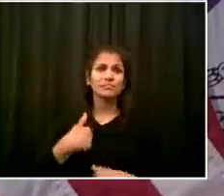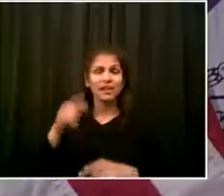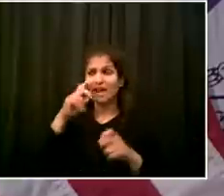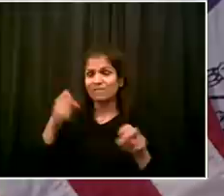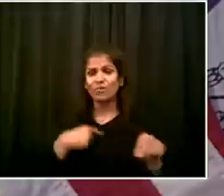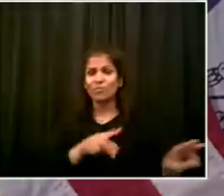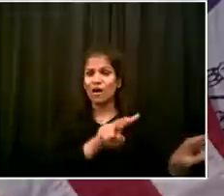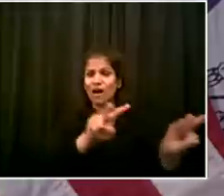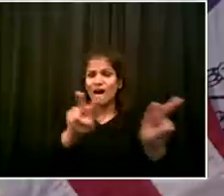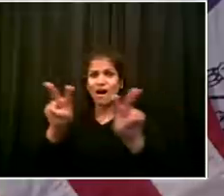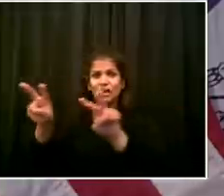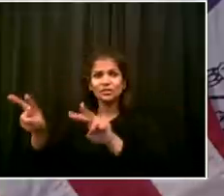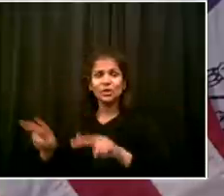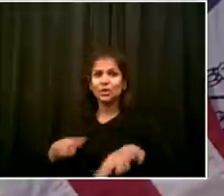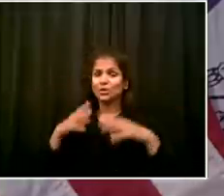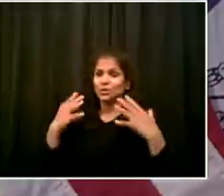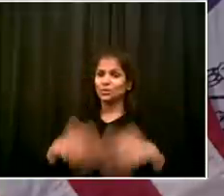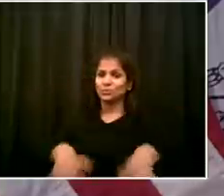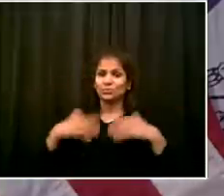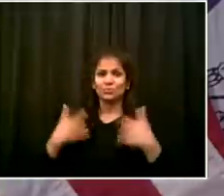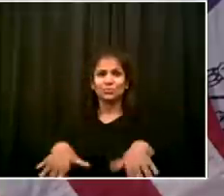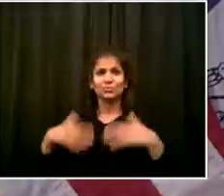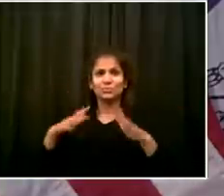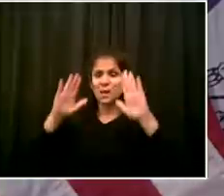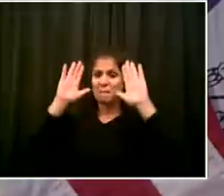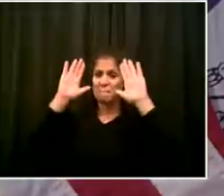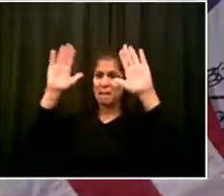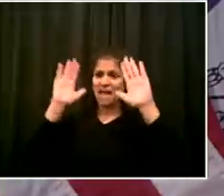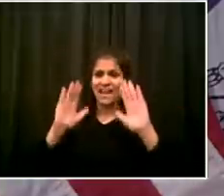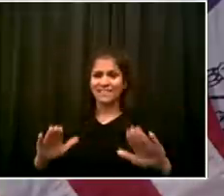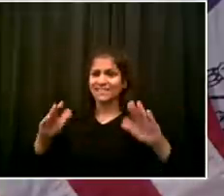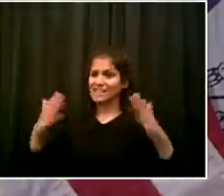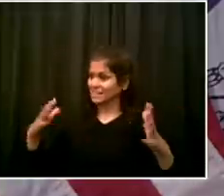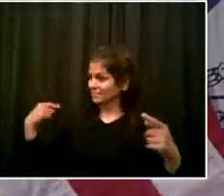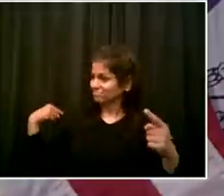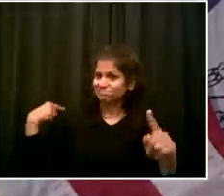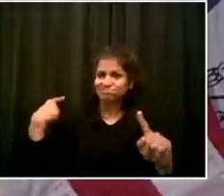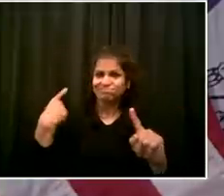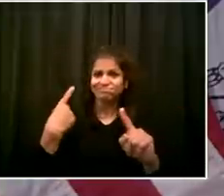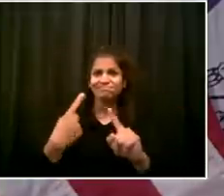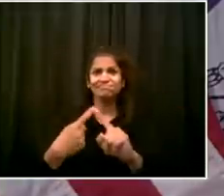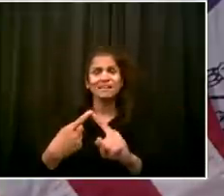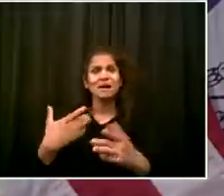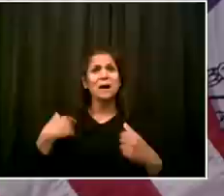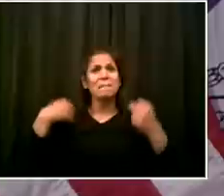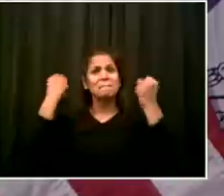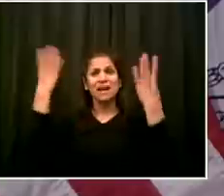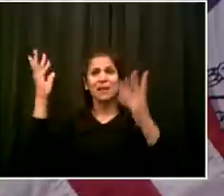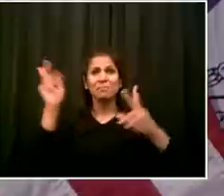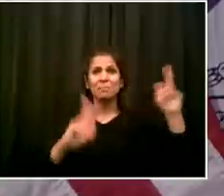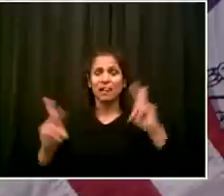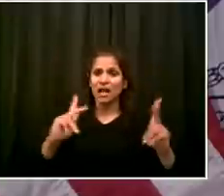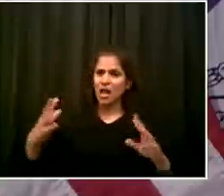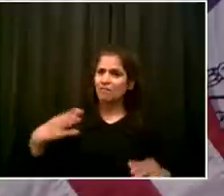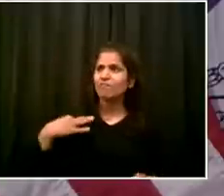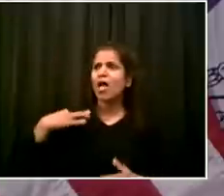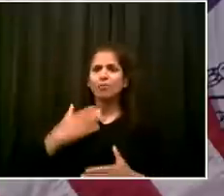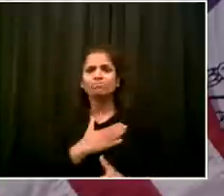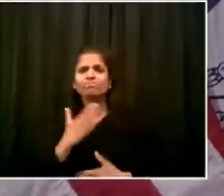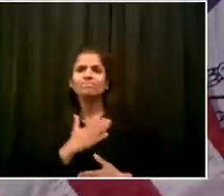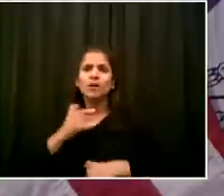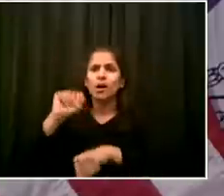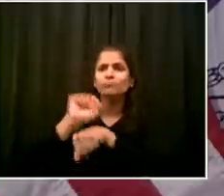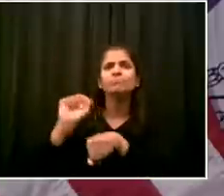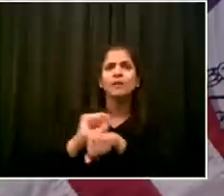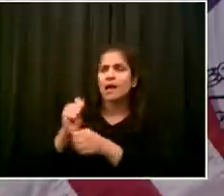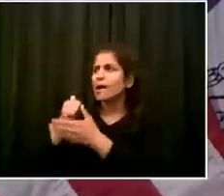involved in this effort and want to feed their fellow New Yorker. I've been out to the campaign against hunger in Bed-Stuy,